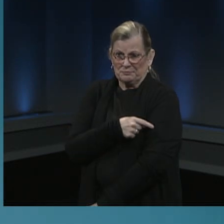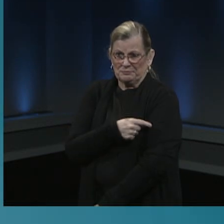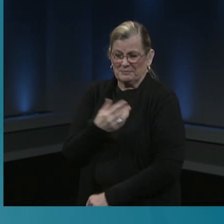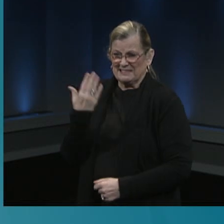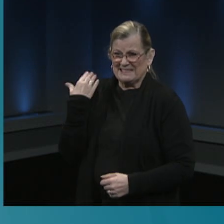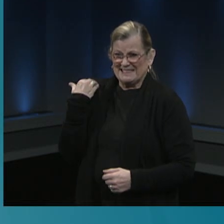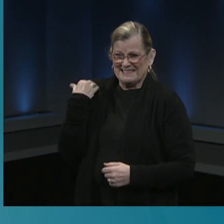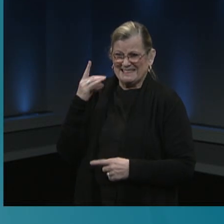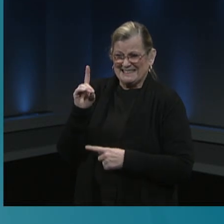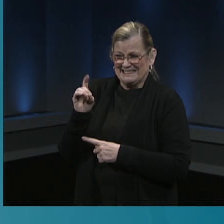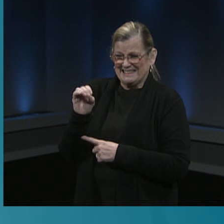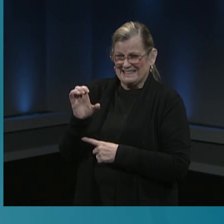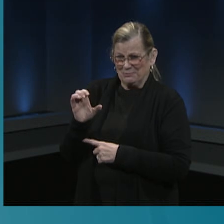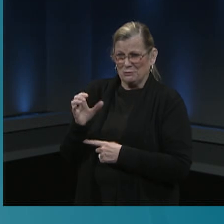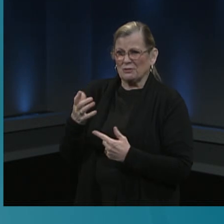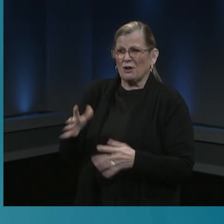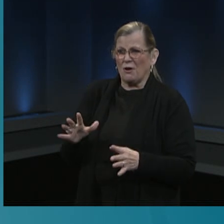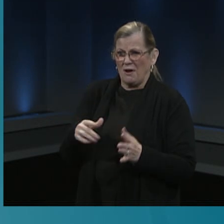and the other from Moderna,